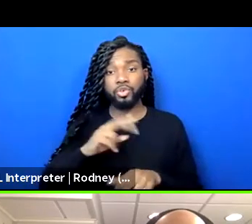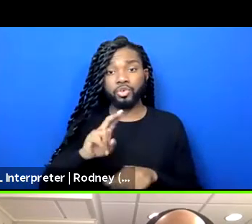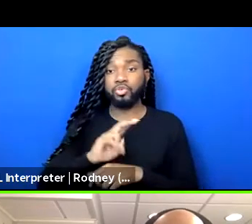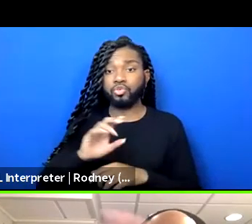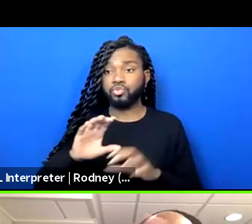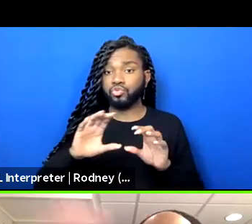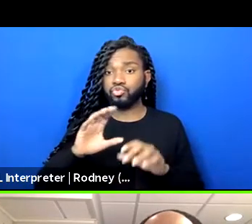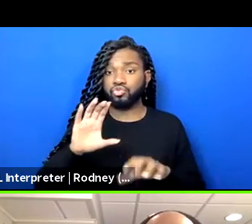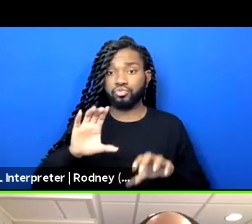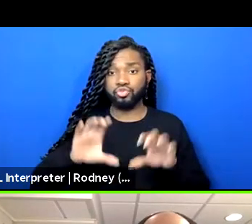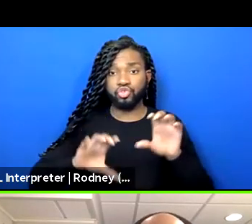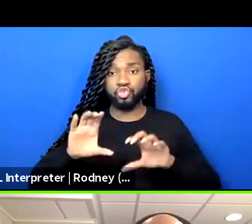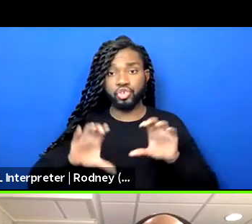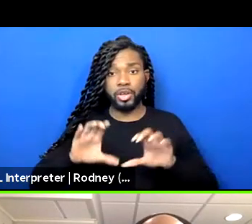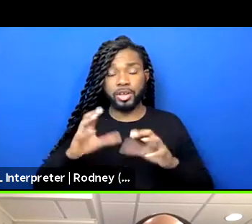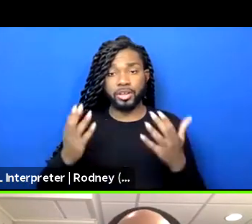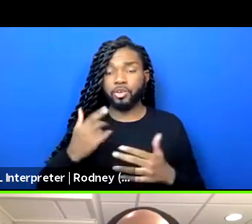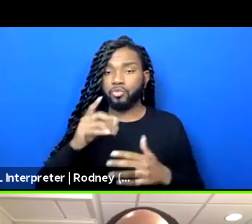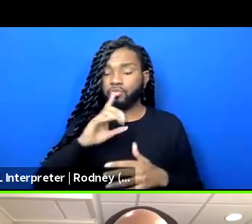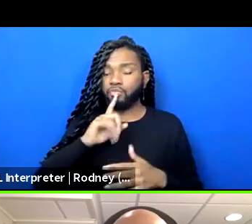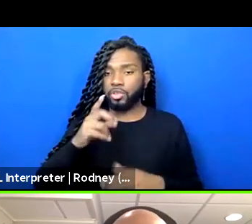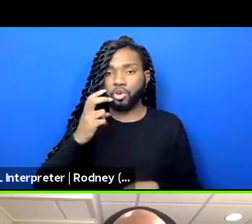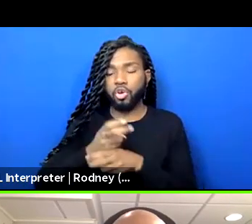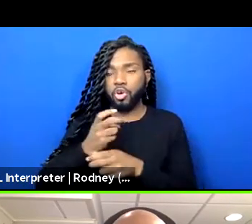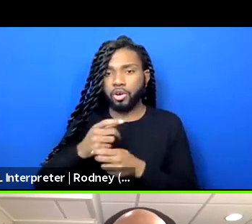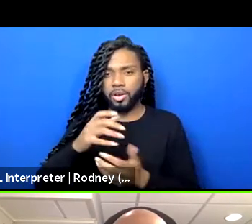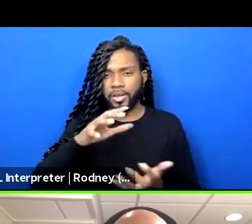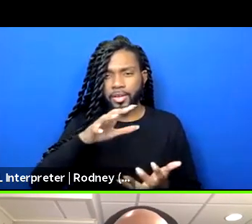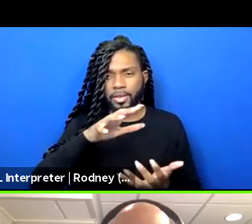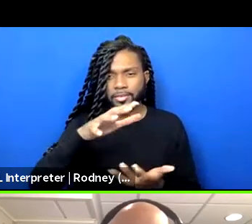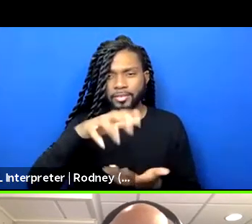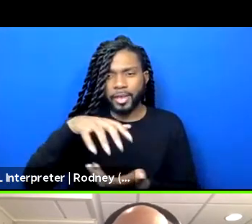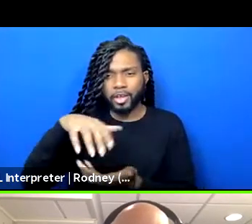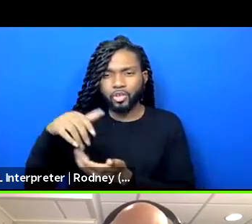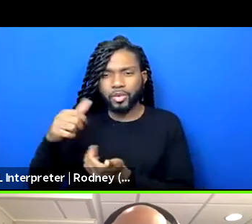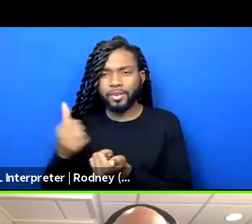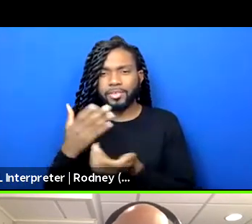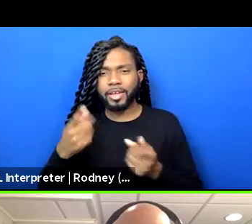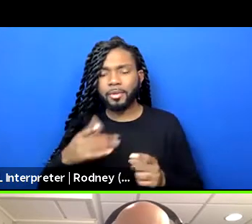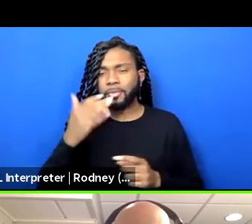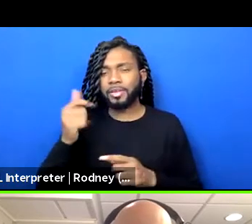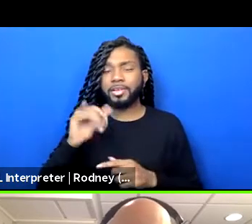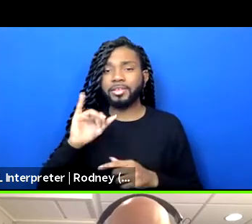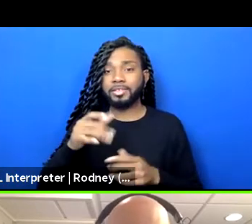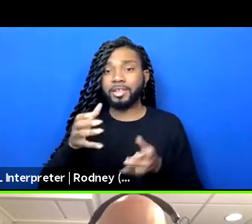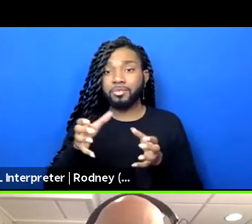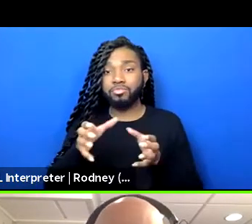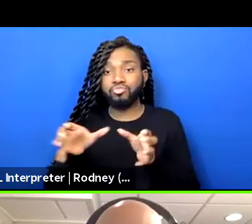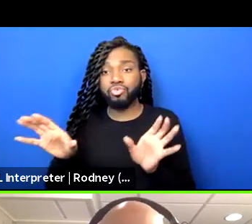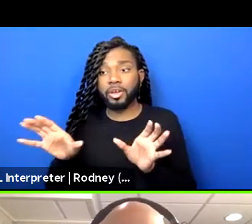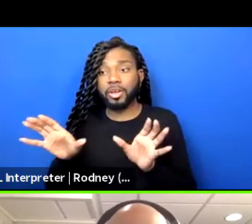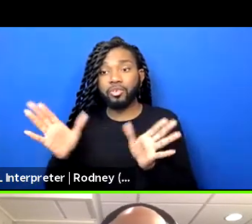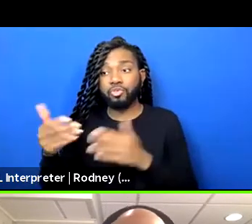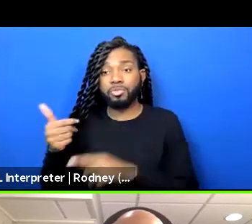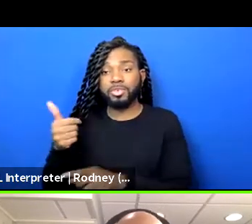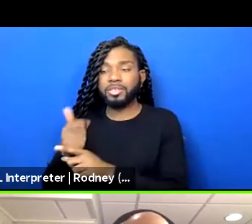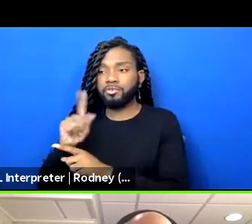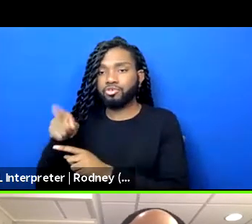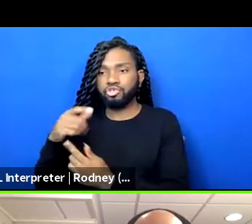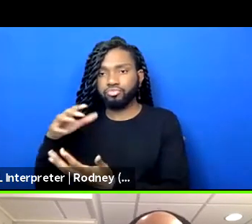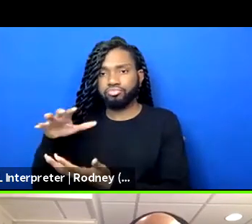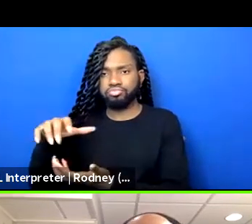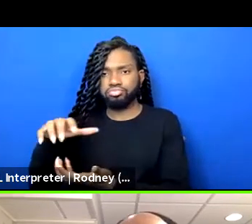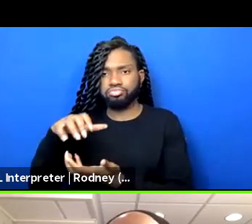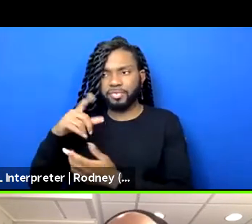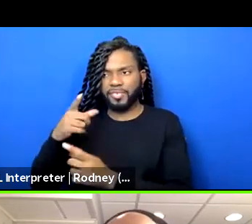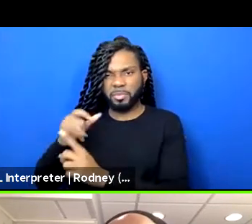very hard to kind of gather and compile what's happening in breakout rooms because the breakout room only gathers what's happening in the chat in that breakout room, unless it's changed in the recent